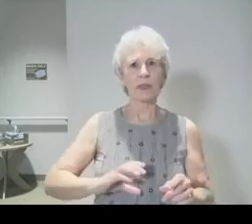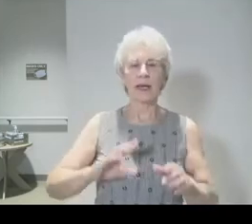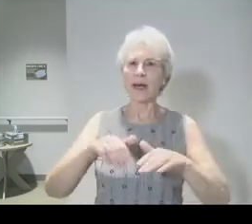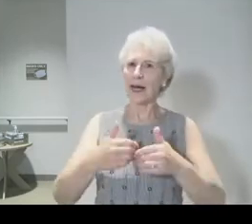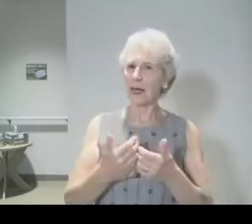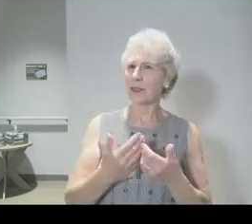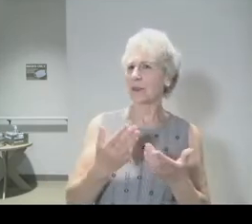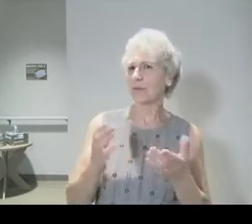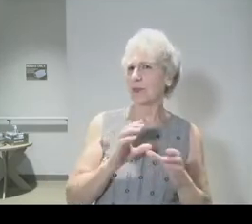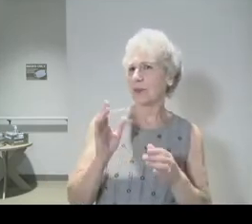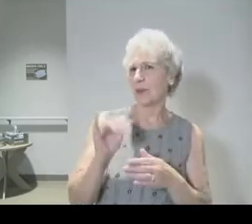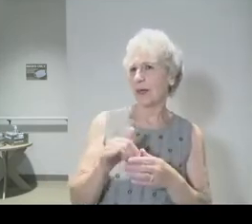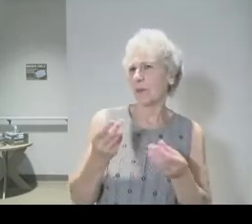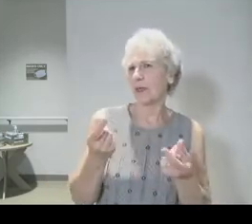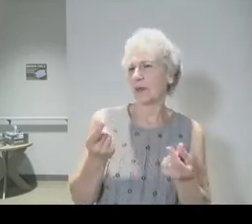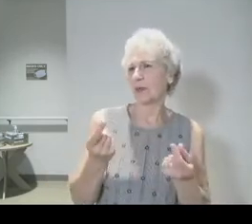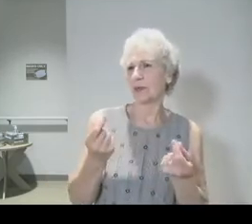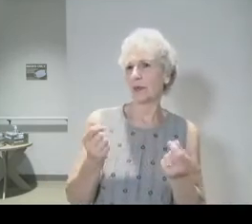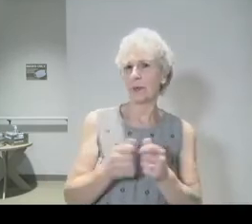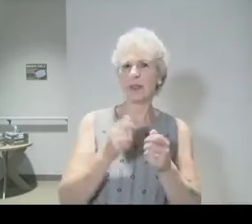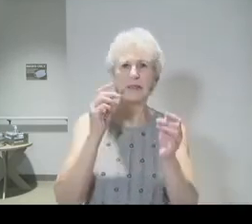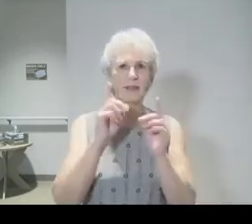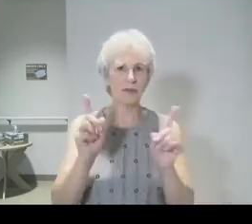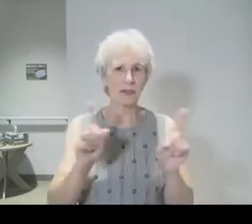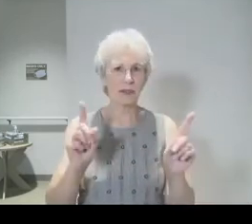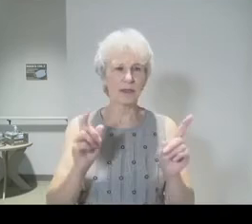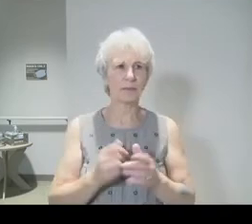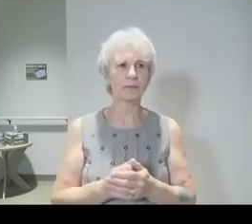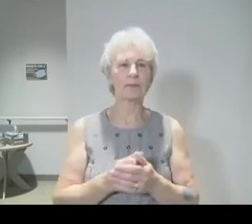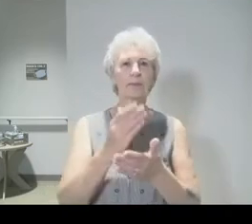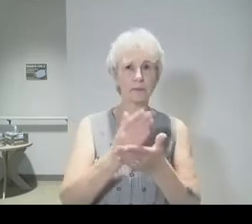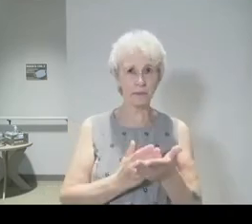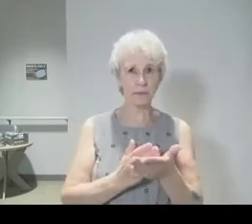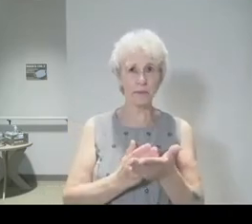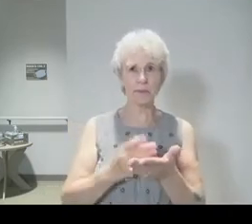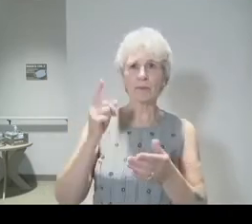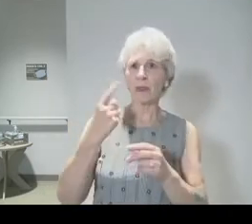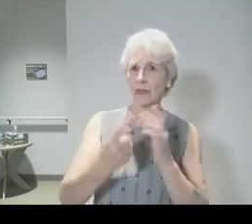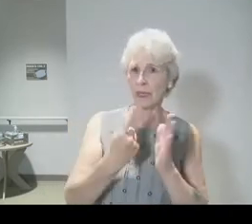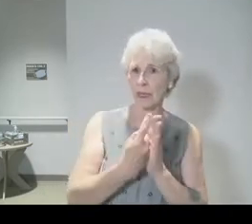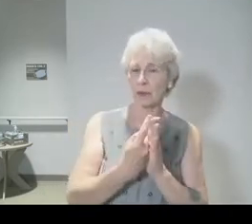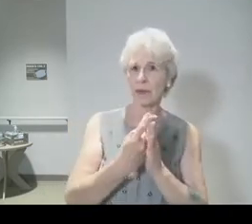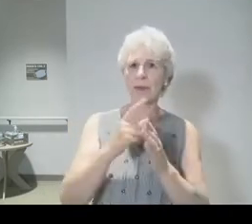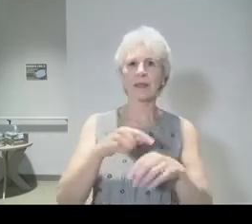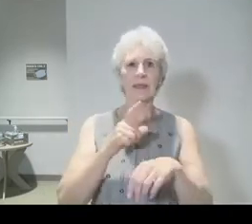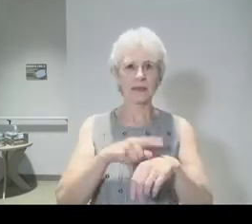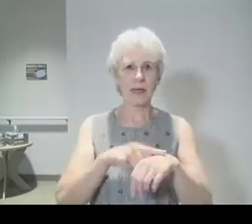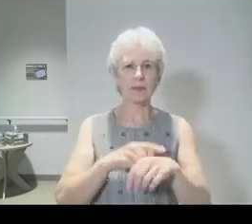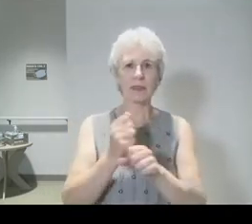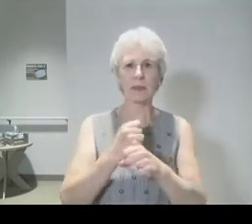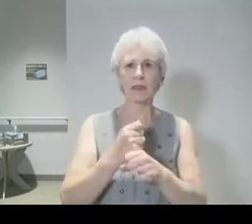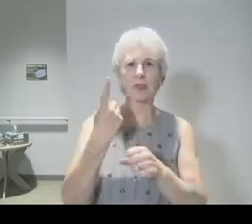deal with those differences and part of how you deal with it this hour this time is made for us to